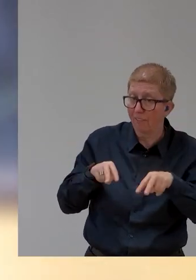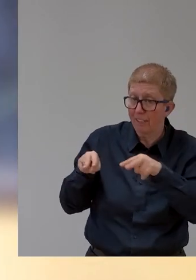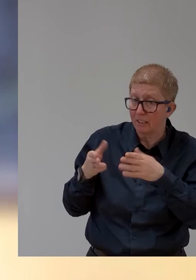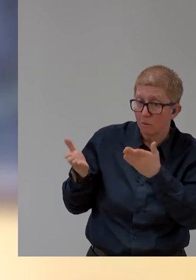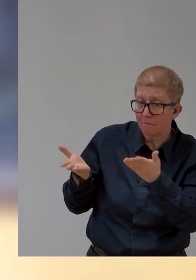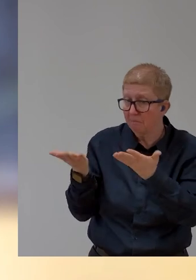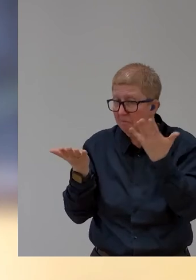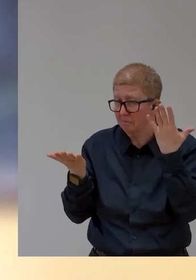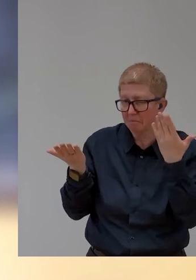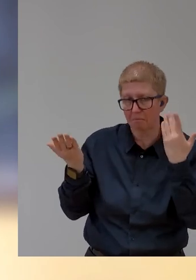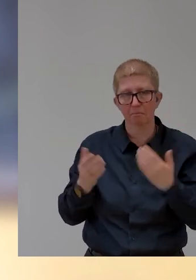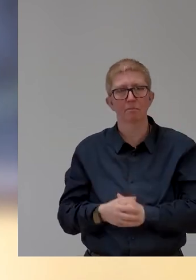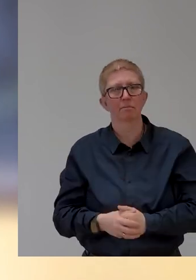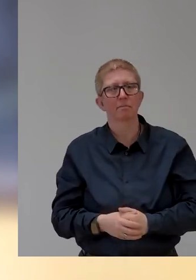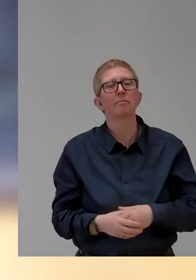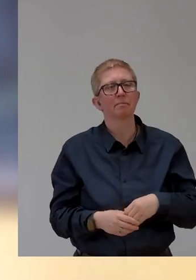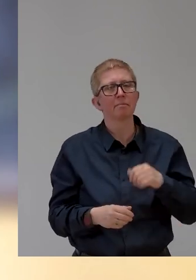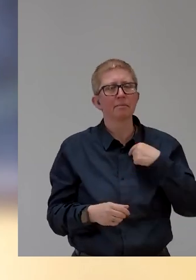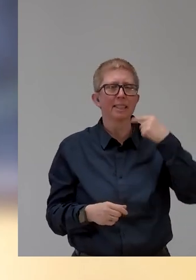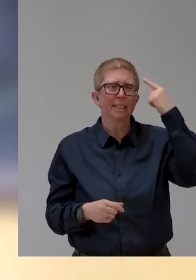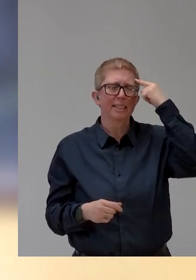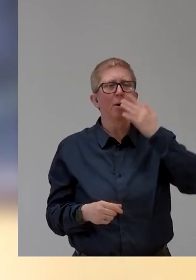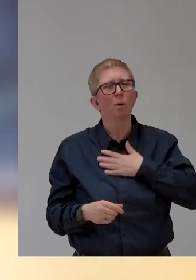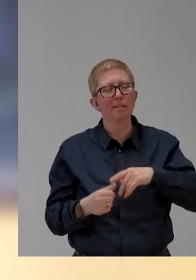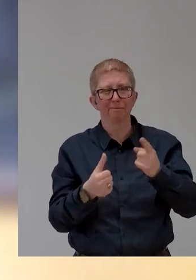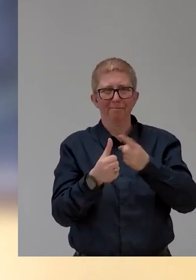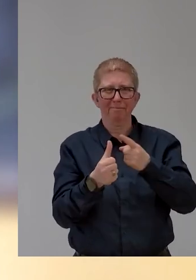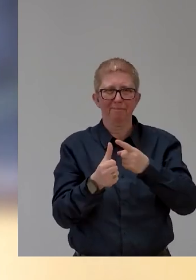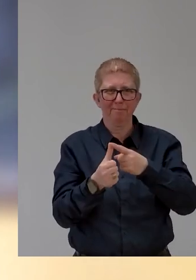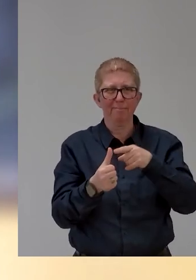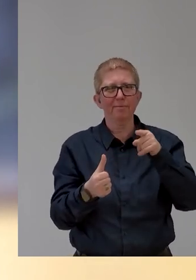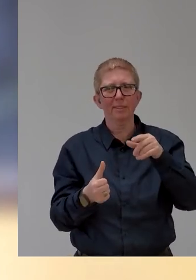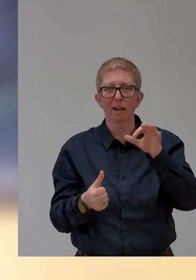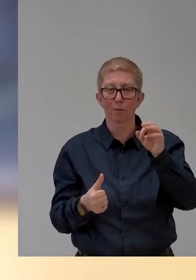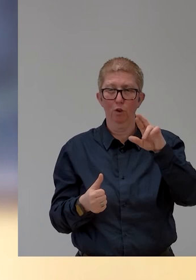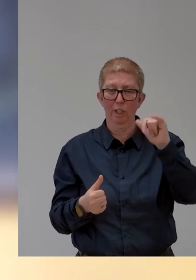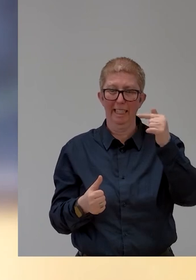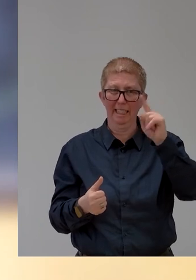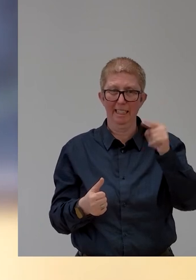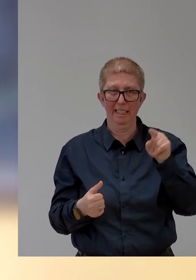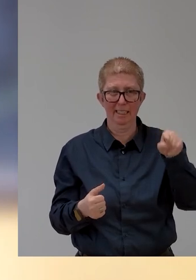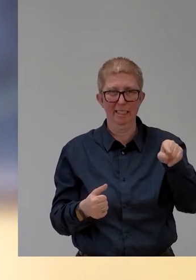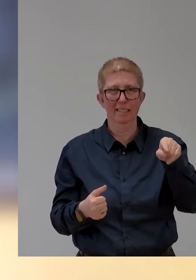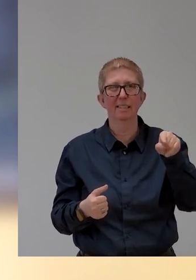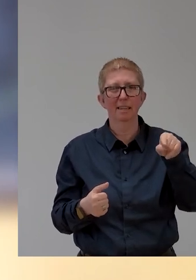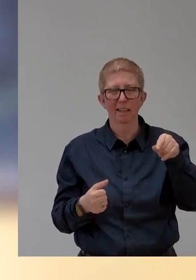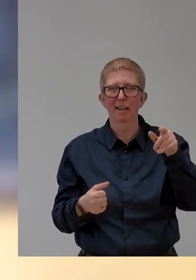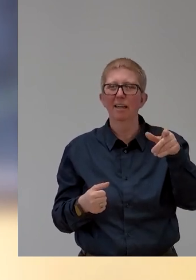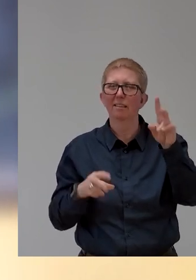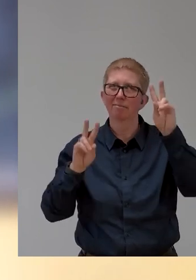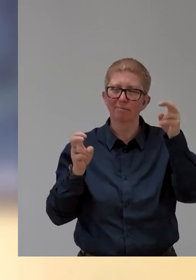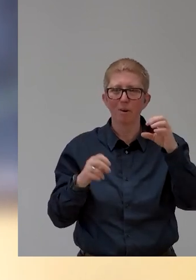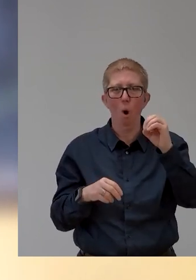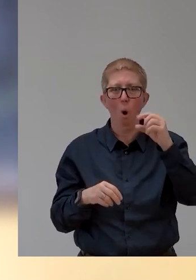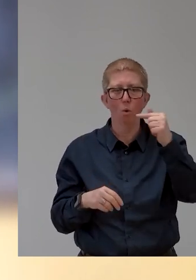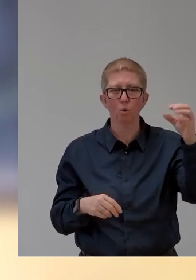Yes, Michael. I think I'd first like to respond to Fritz about Otto Bock. We work very closely with Otto Bock.